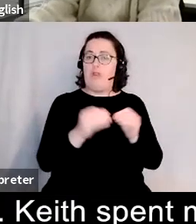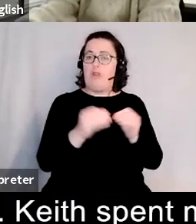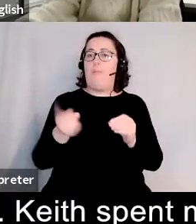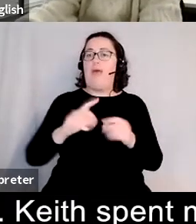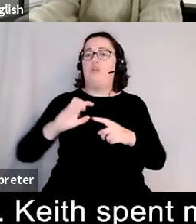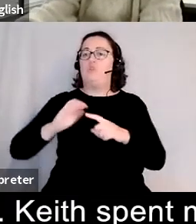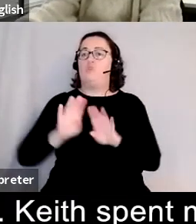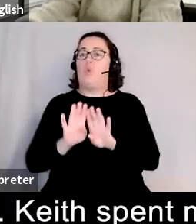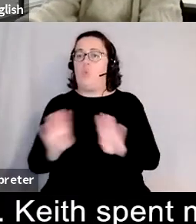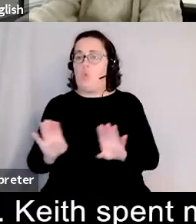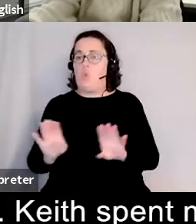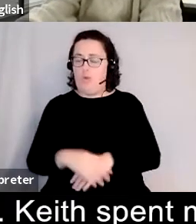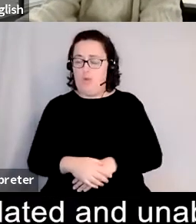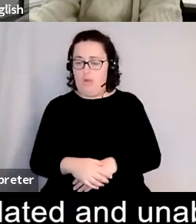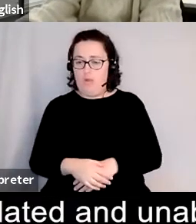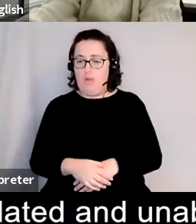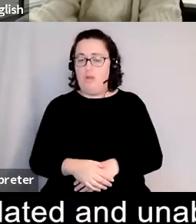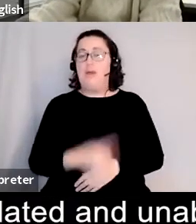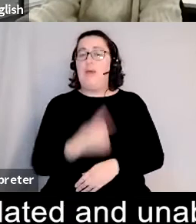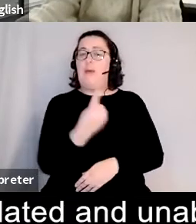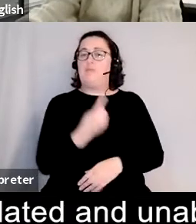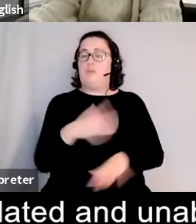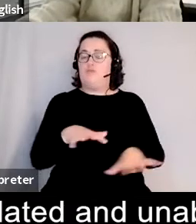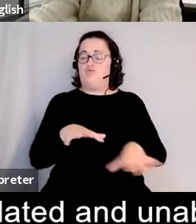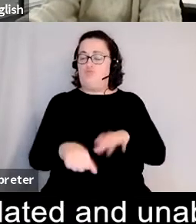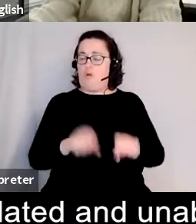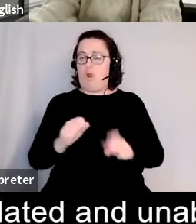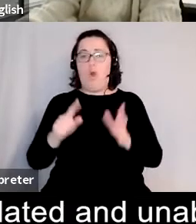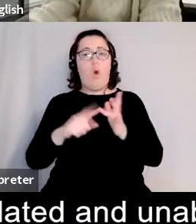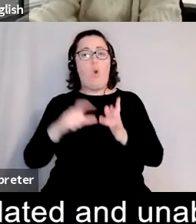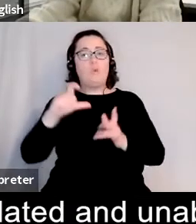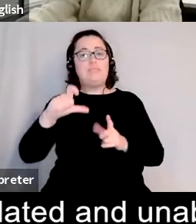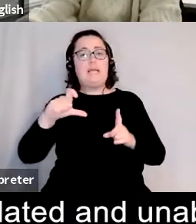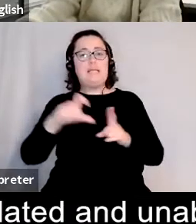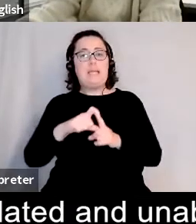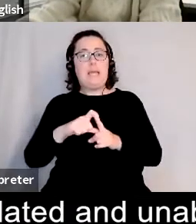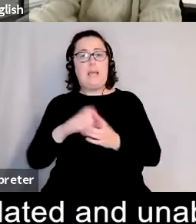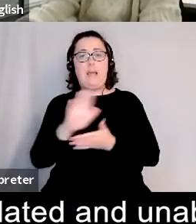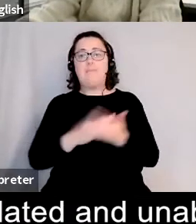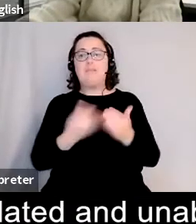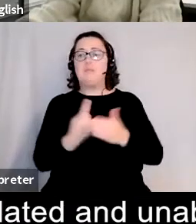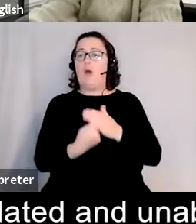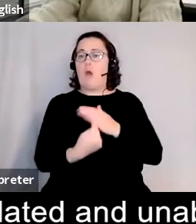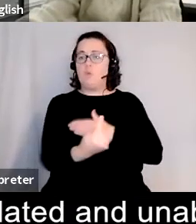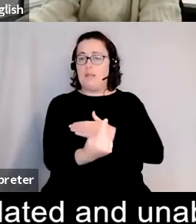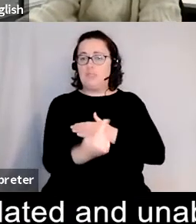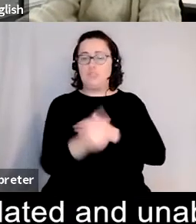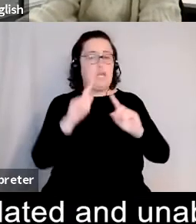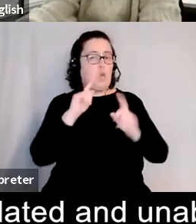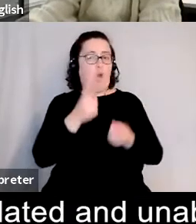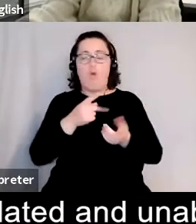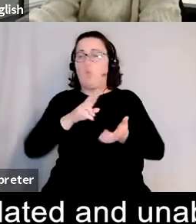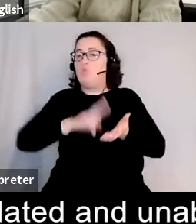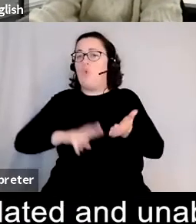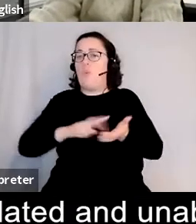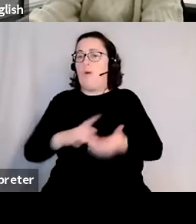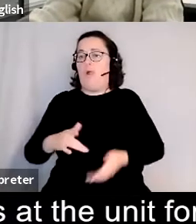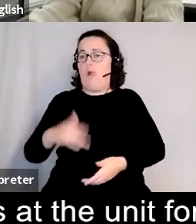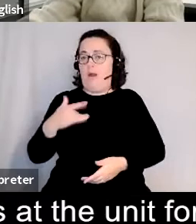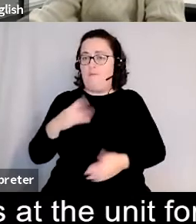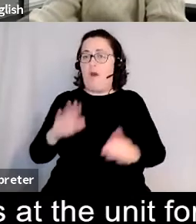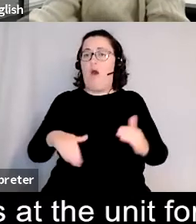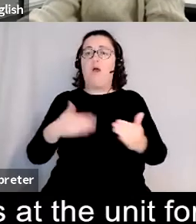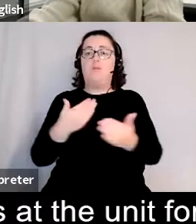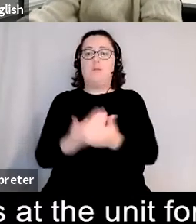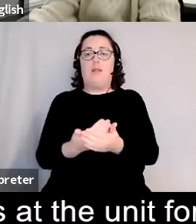struggling with ocd which left him largely isolated and unable to live a normal life until 2017 when keith spent